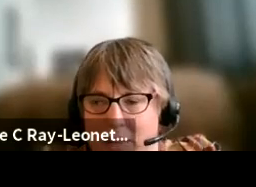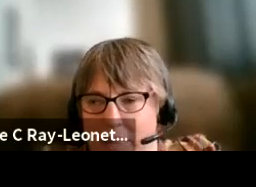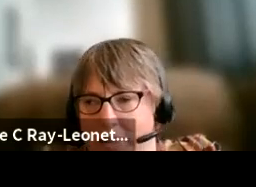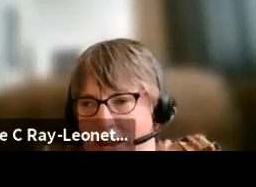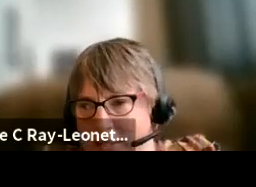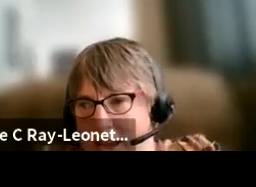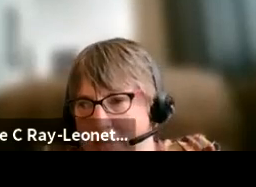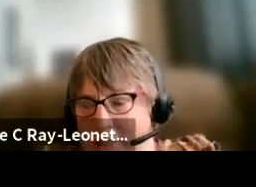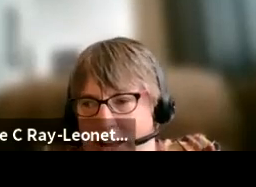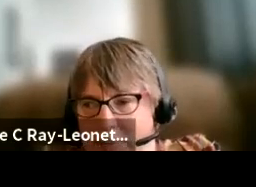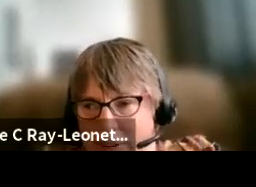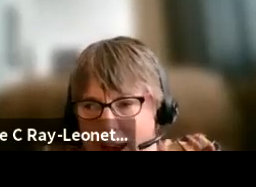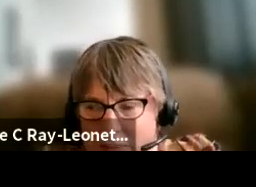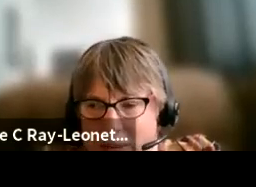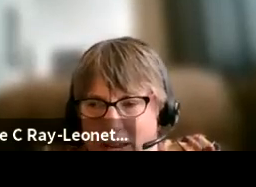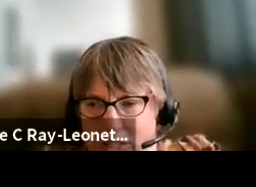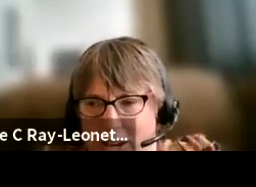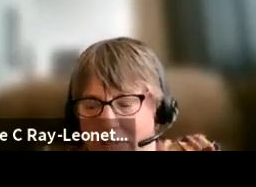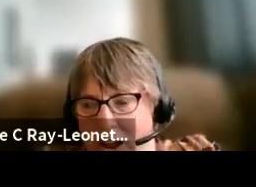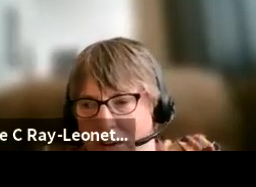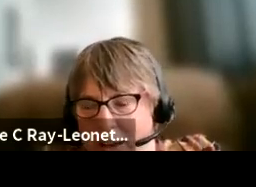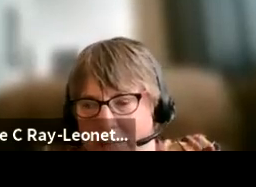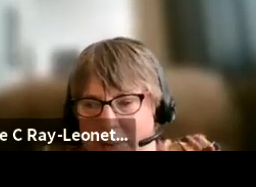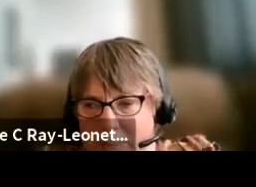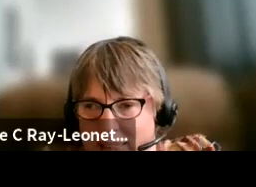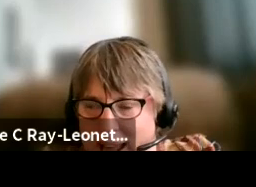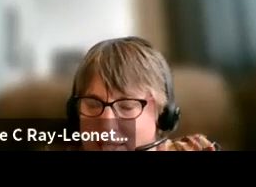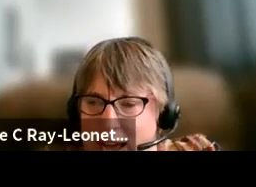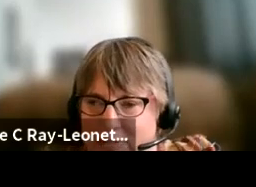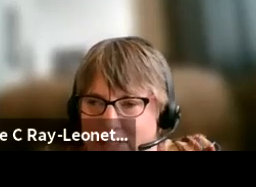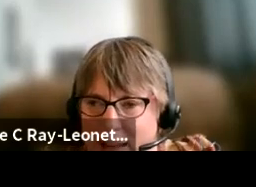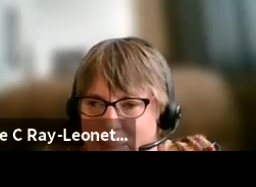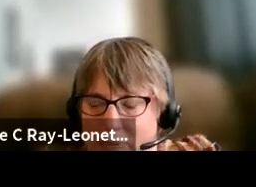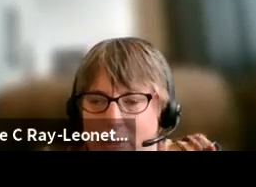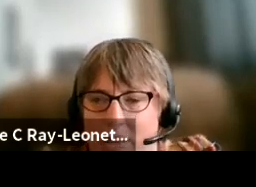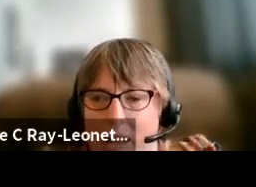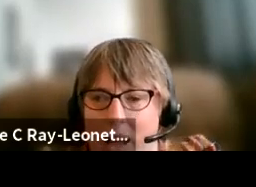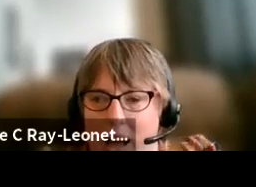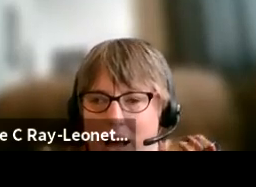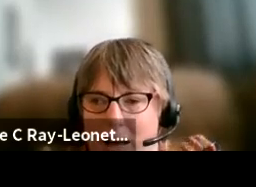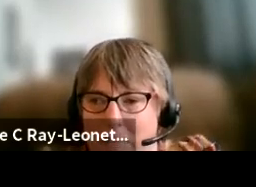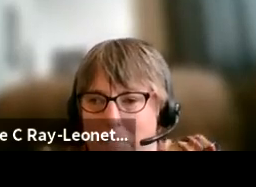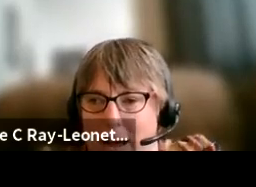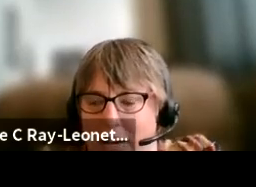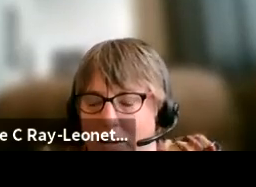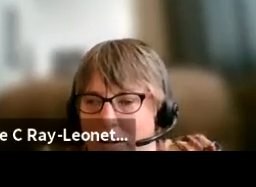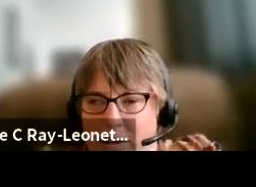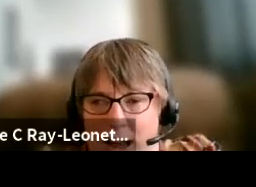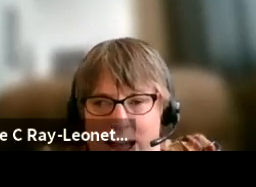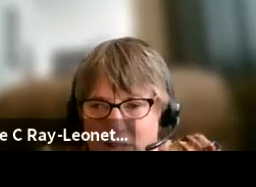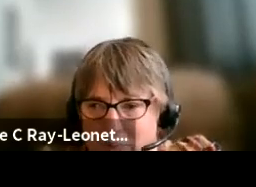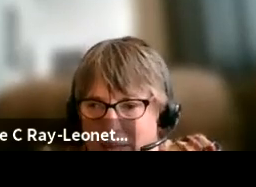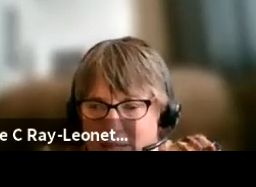Stones maybe the next time that they come around, because you never know when it might be the last time for them. But